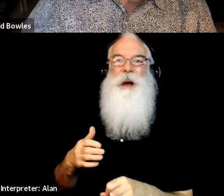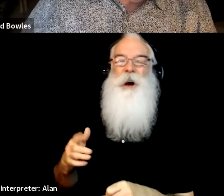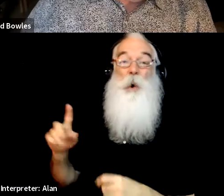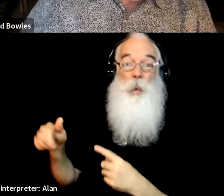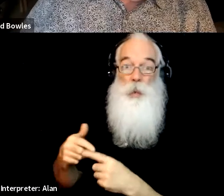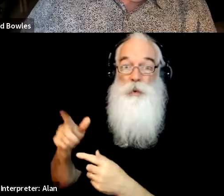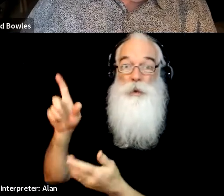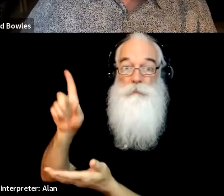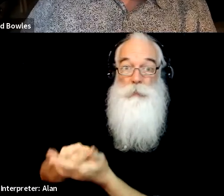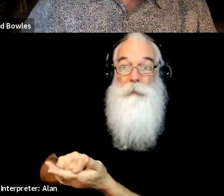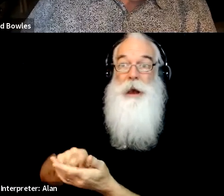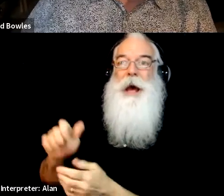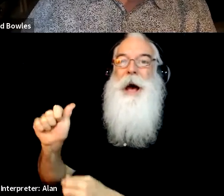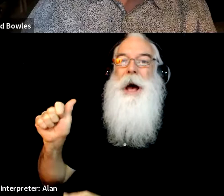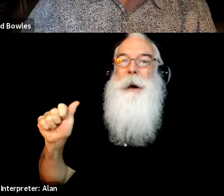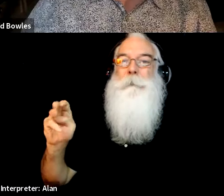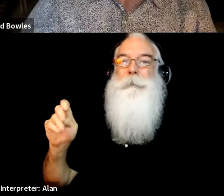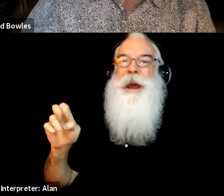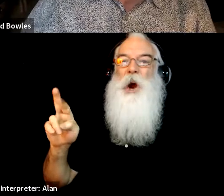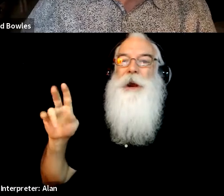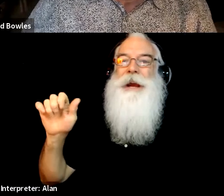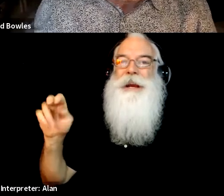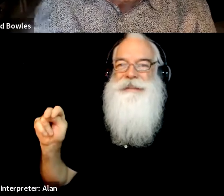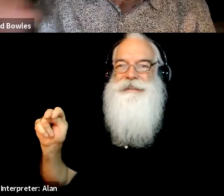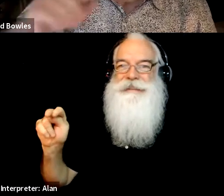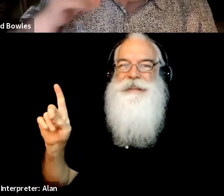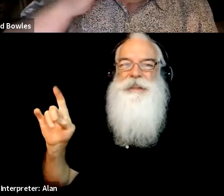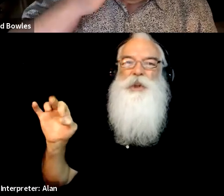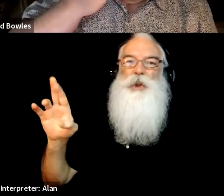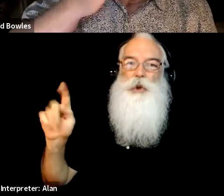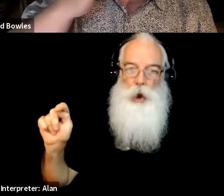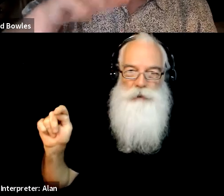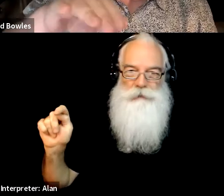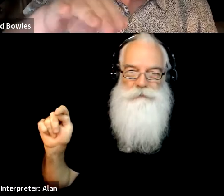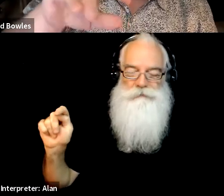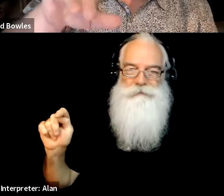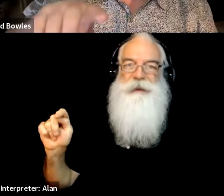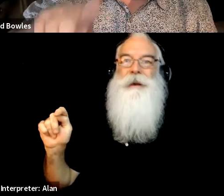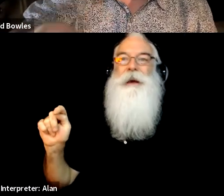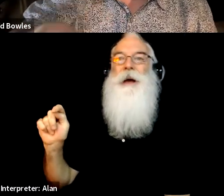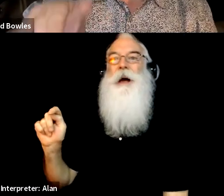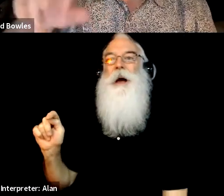Janine Cummins had essentially gotten a couple million, a couple million dollars and events with the sale of rights,